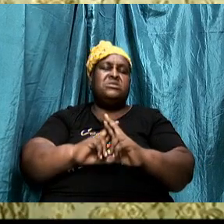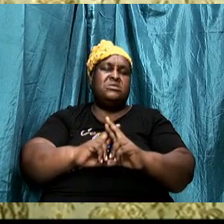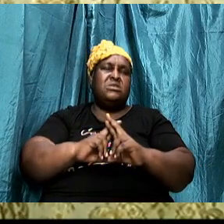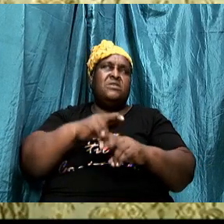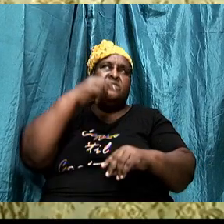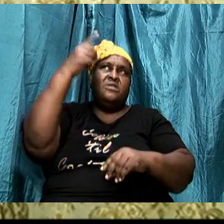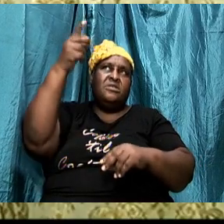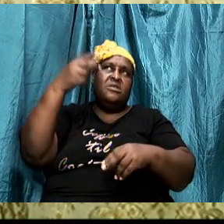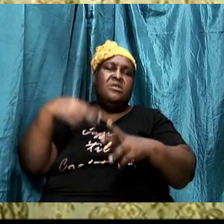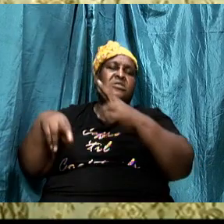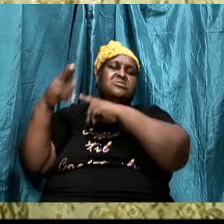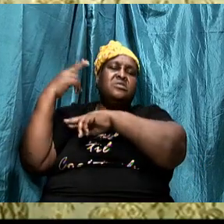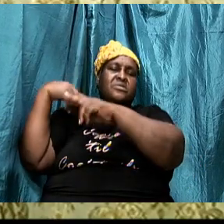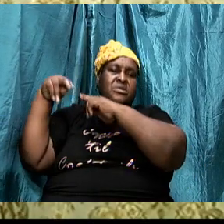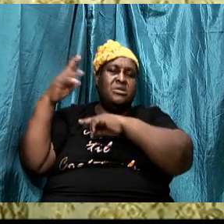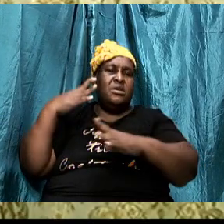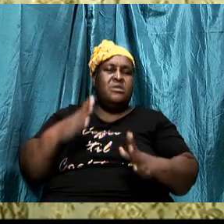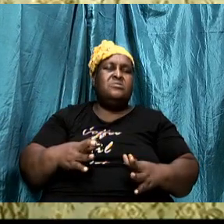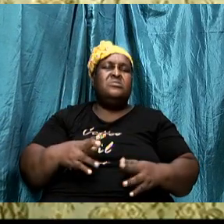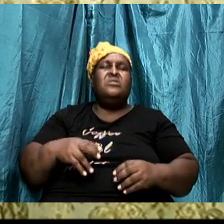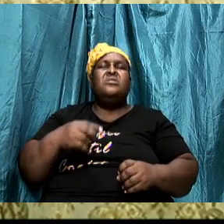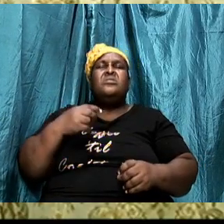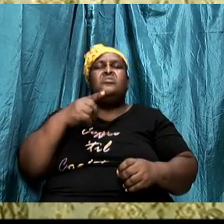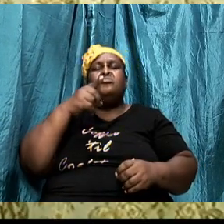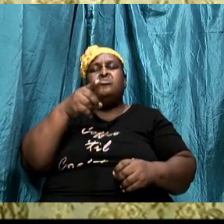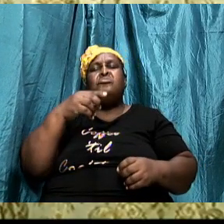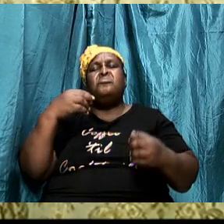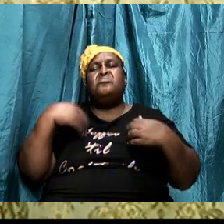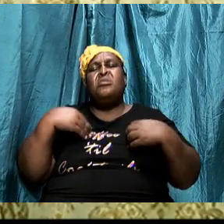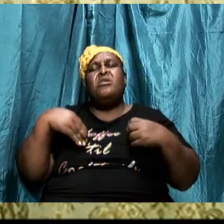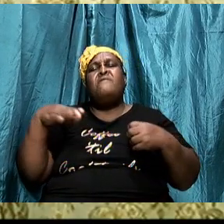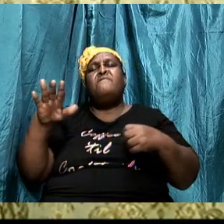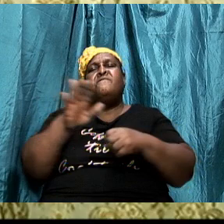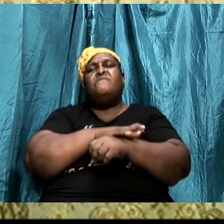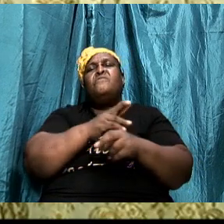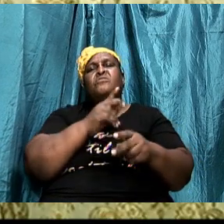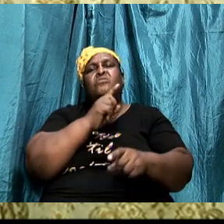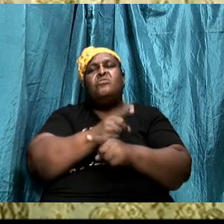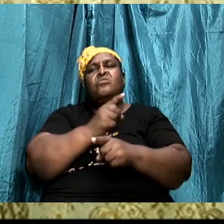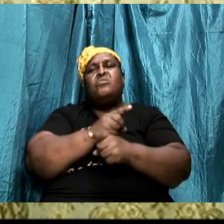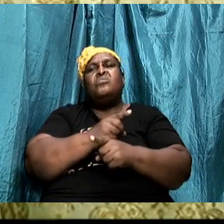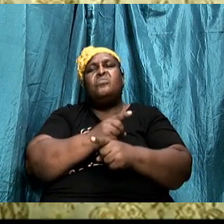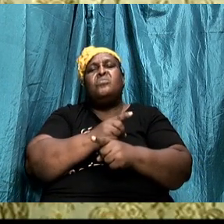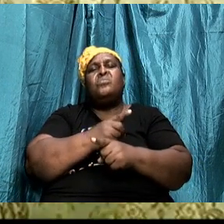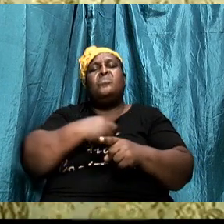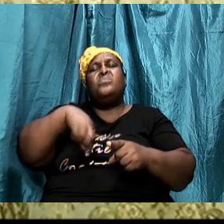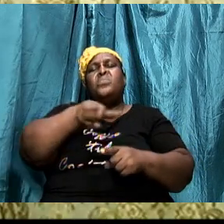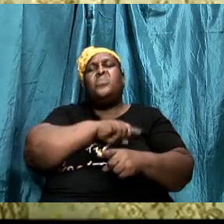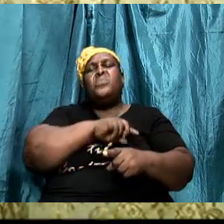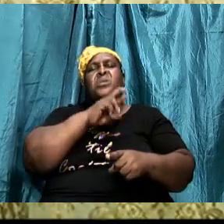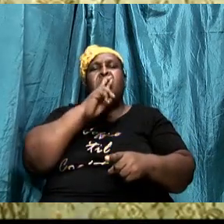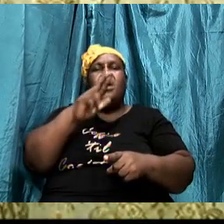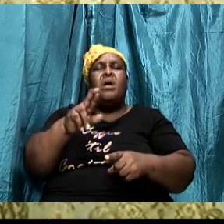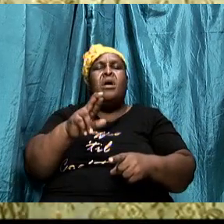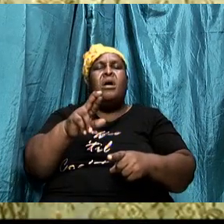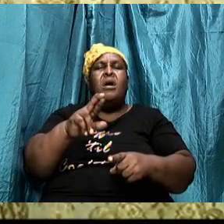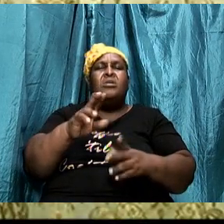you have full right to receive his inheritance we are his beneficiaries